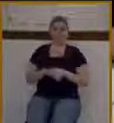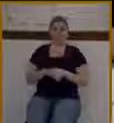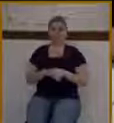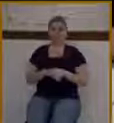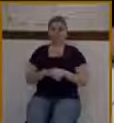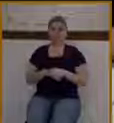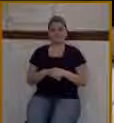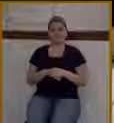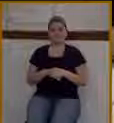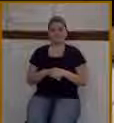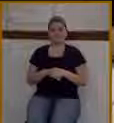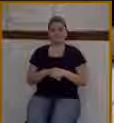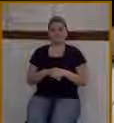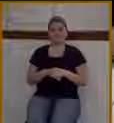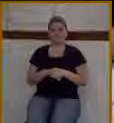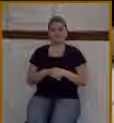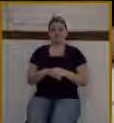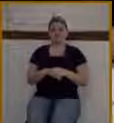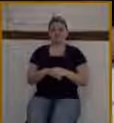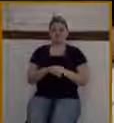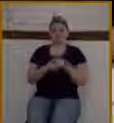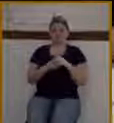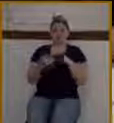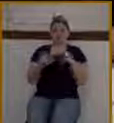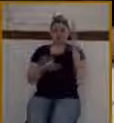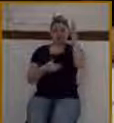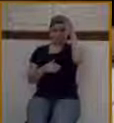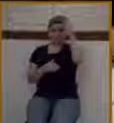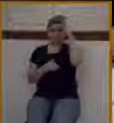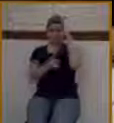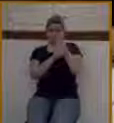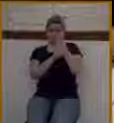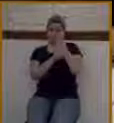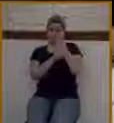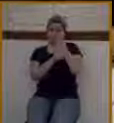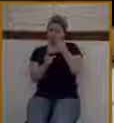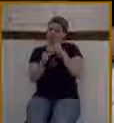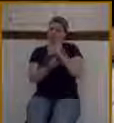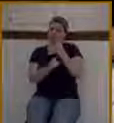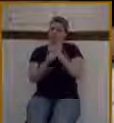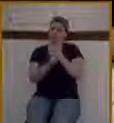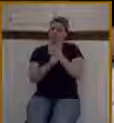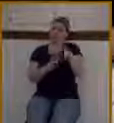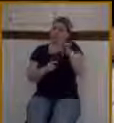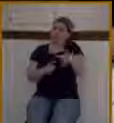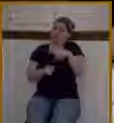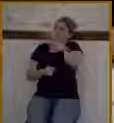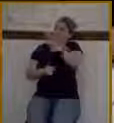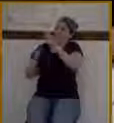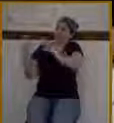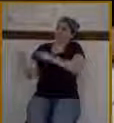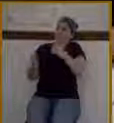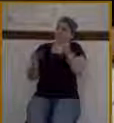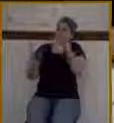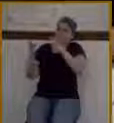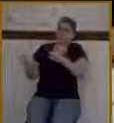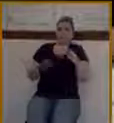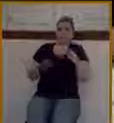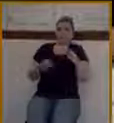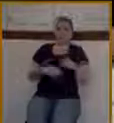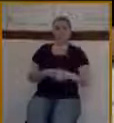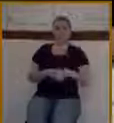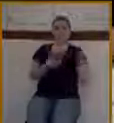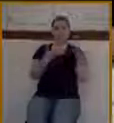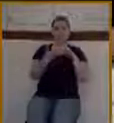appropriate. All of this is part of God's plan for his Messiah. And then notice, look at verse number